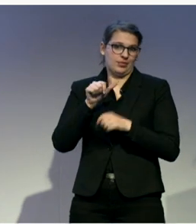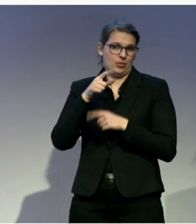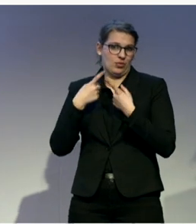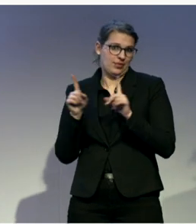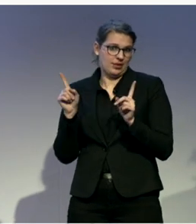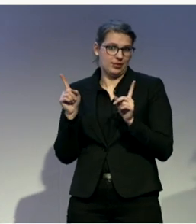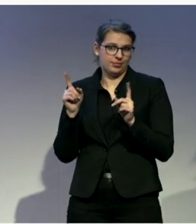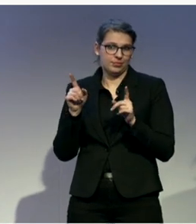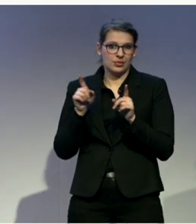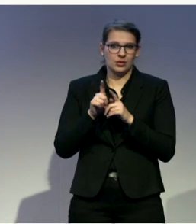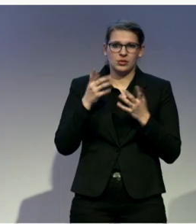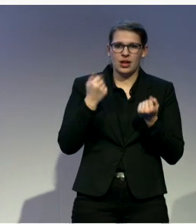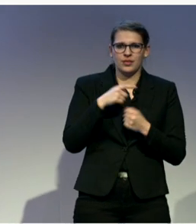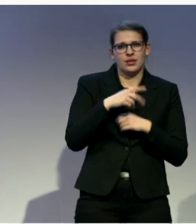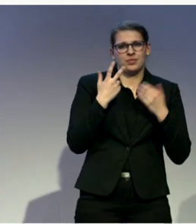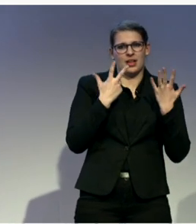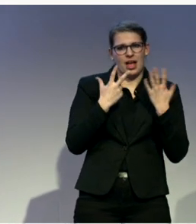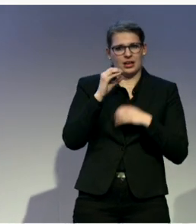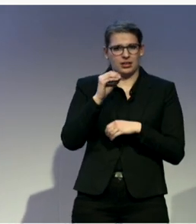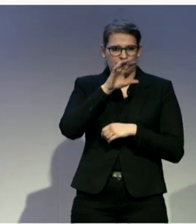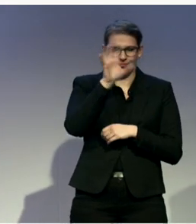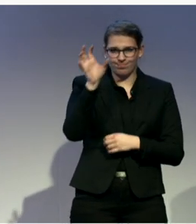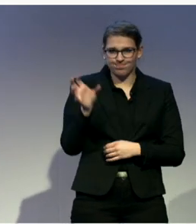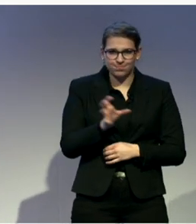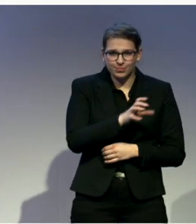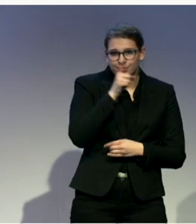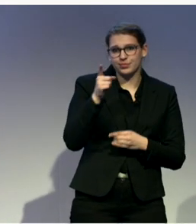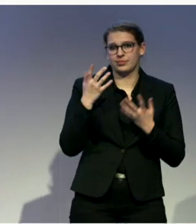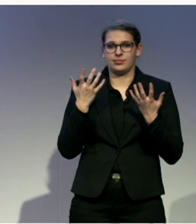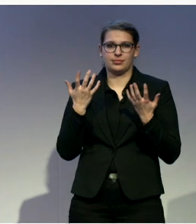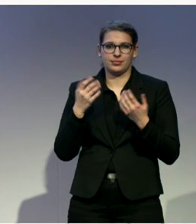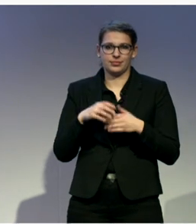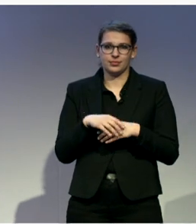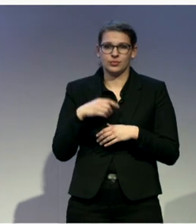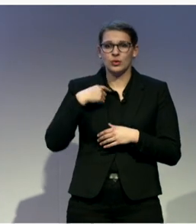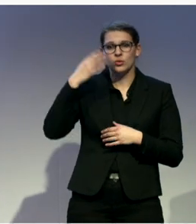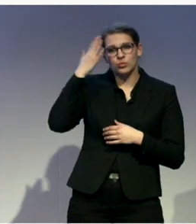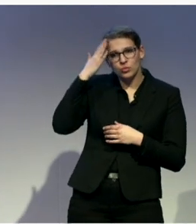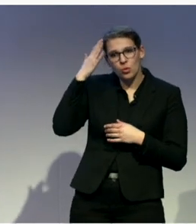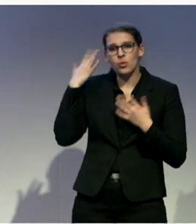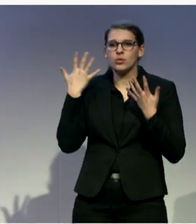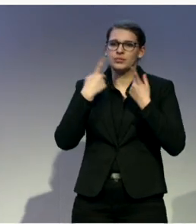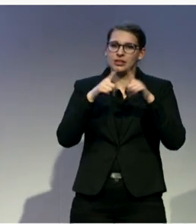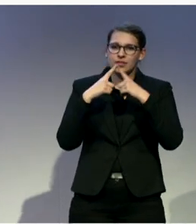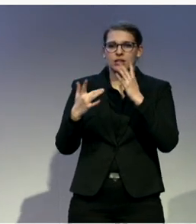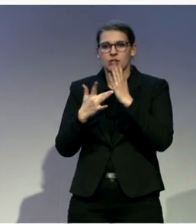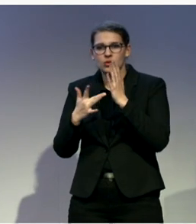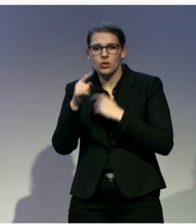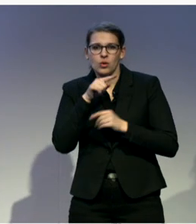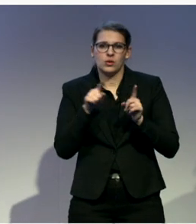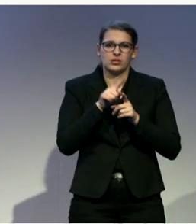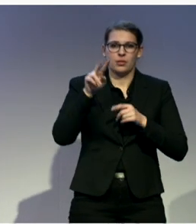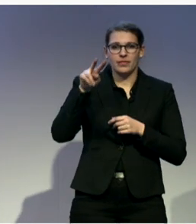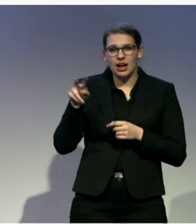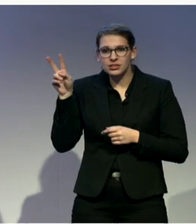WhatsApp and all the other technological solutions that use text-to-speech, you are counting on the fact that